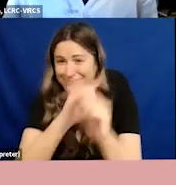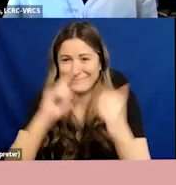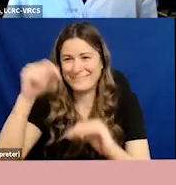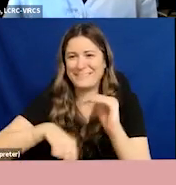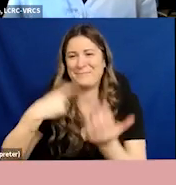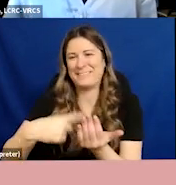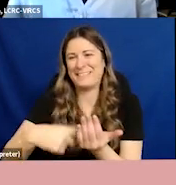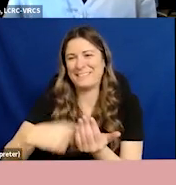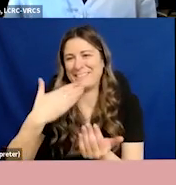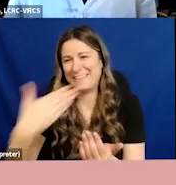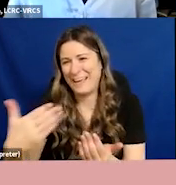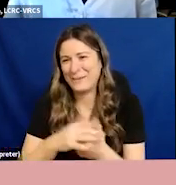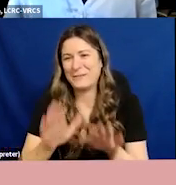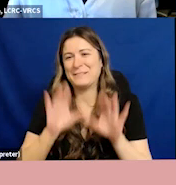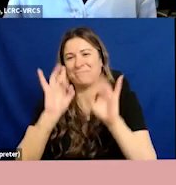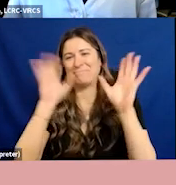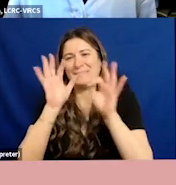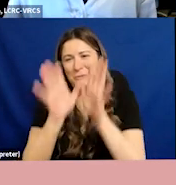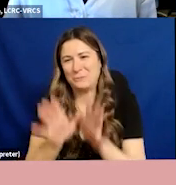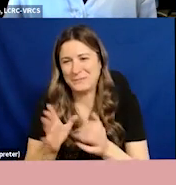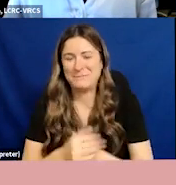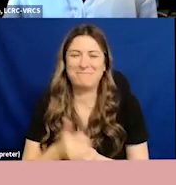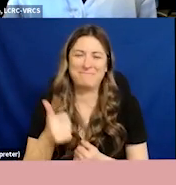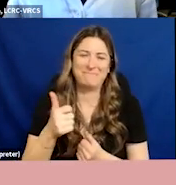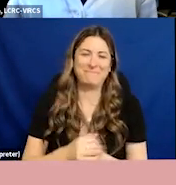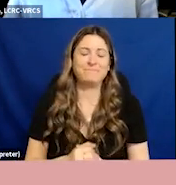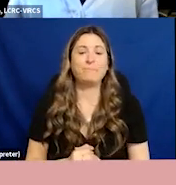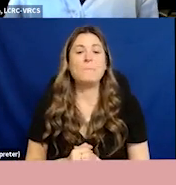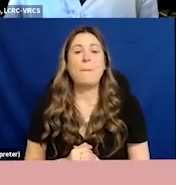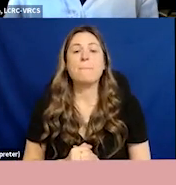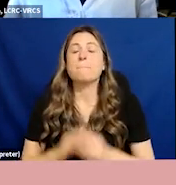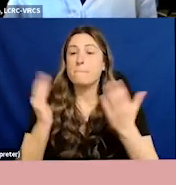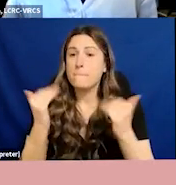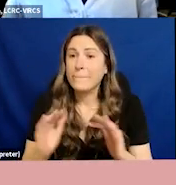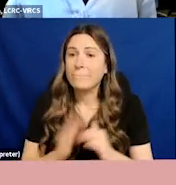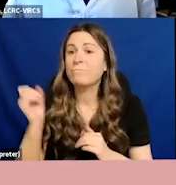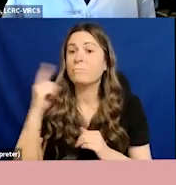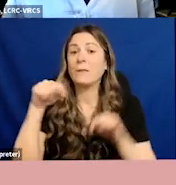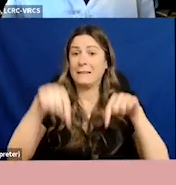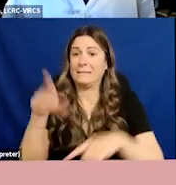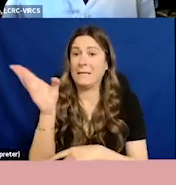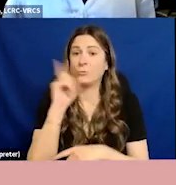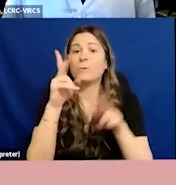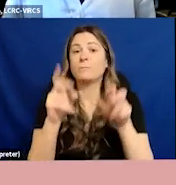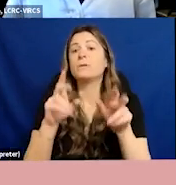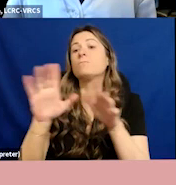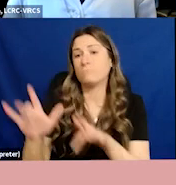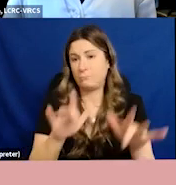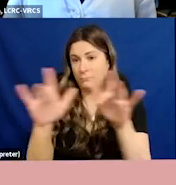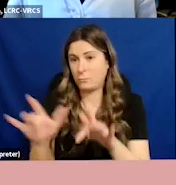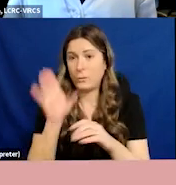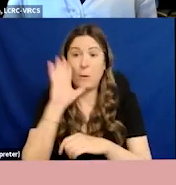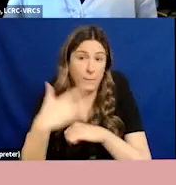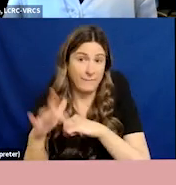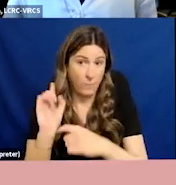thank you to these incredible interpreters please also note that this lecture is being recorded and will be available on the sfu public